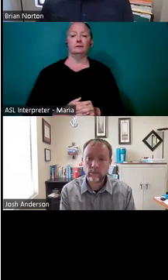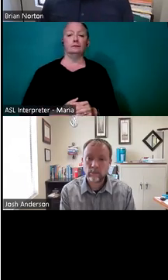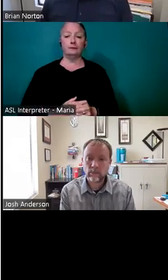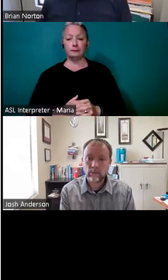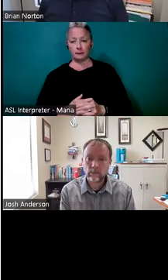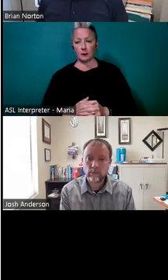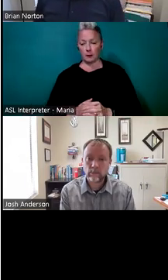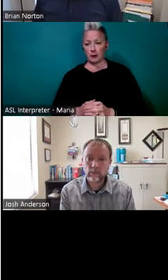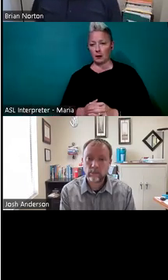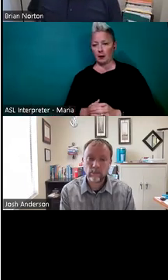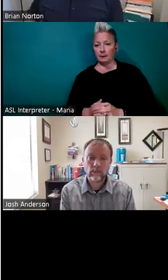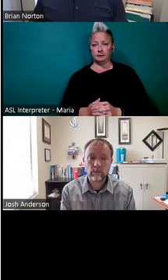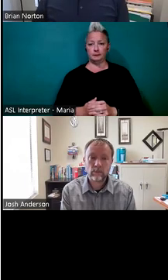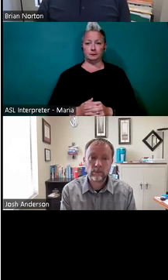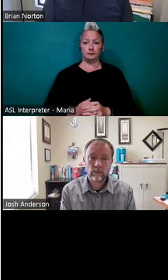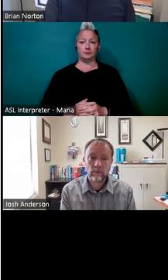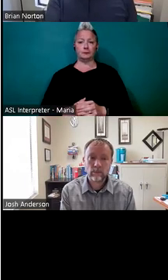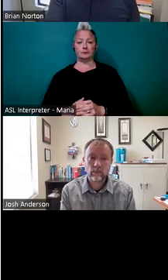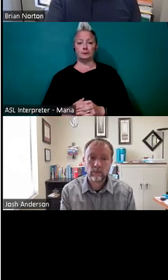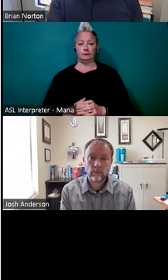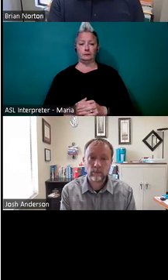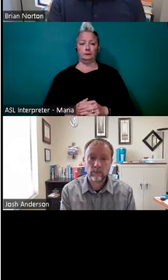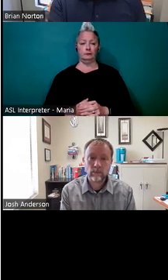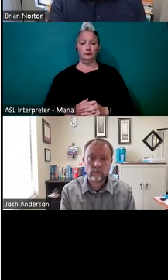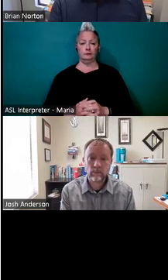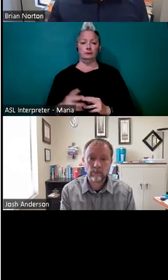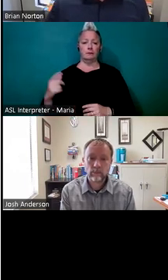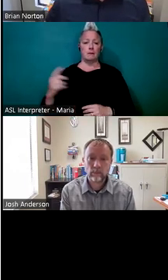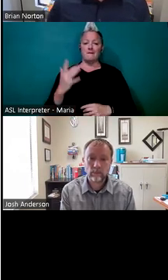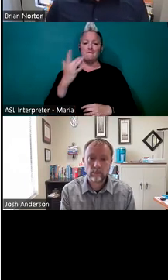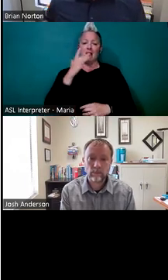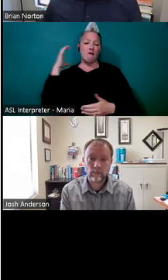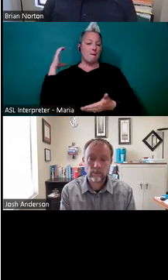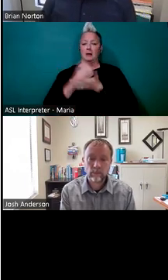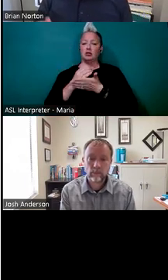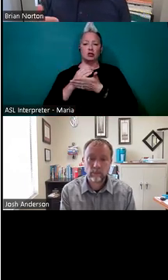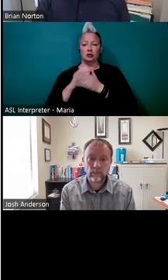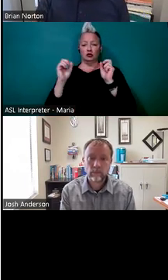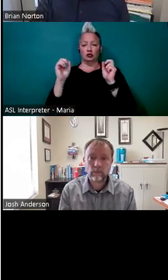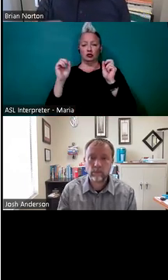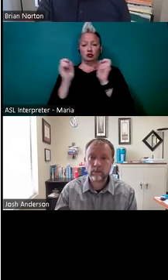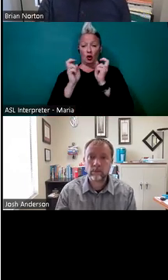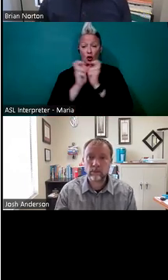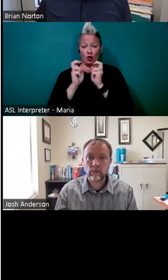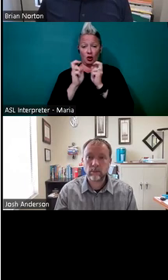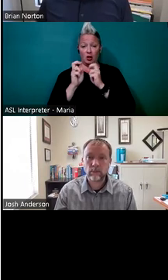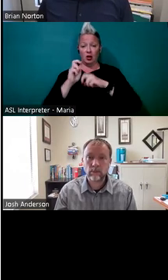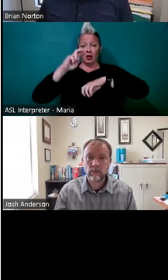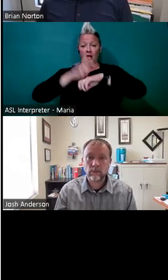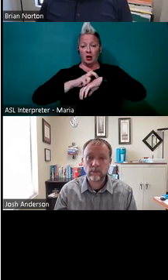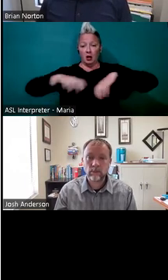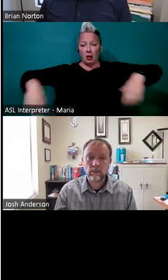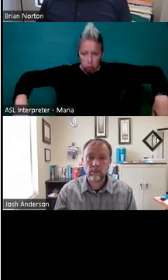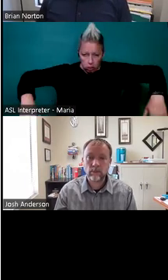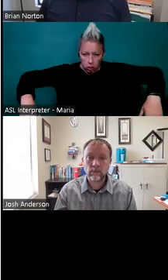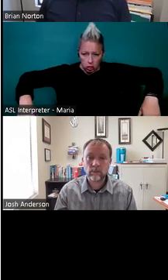particular individual. And this is my favorite picture in the whole slide deck, um, because sometimes I just feel like the squirrel, right?